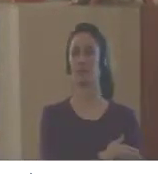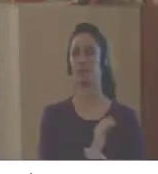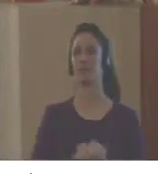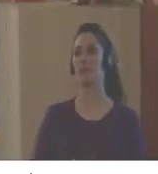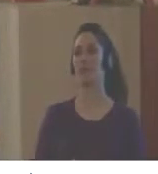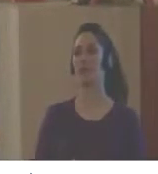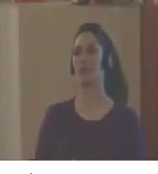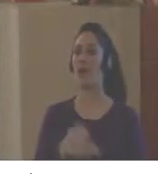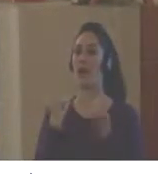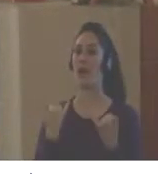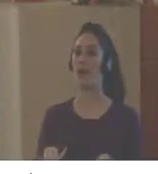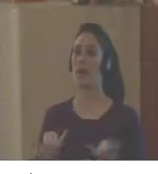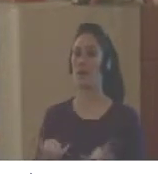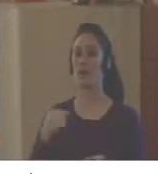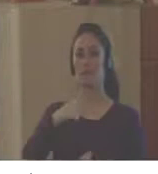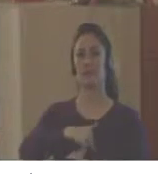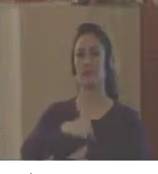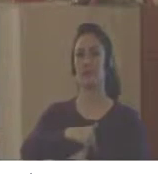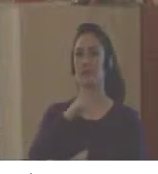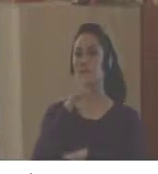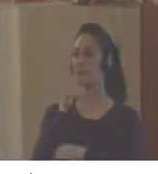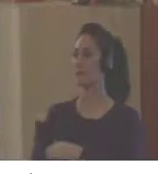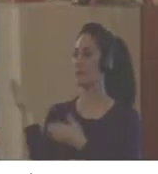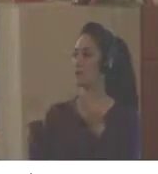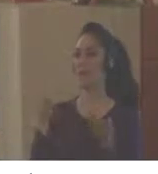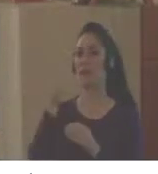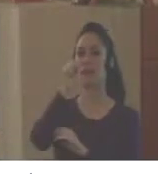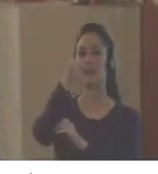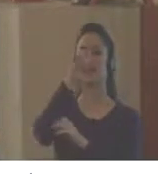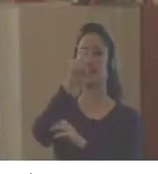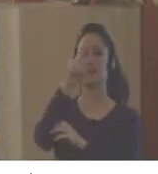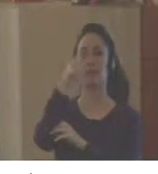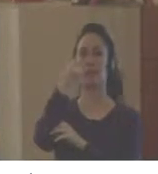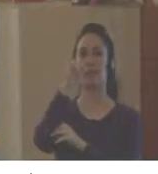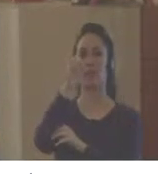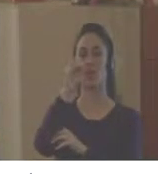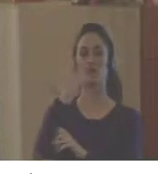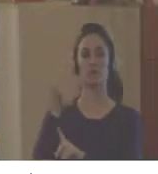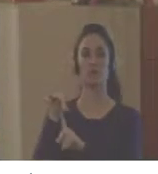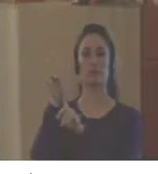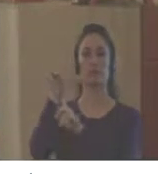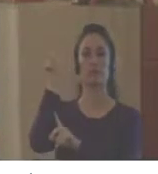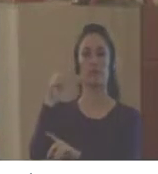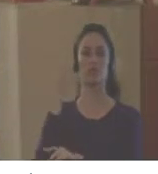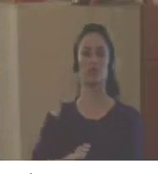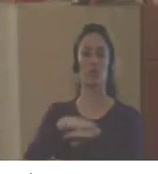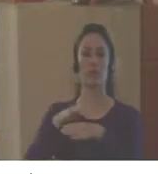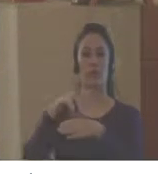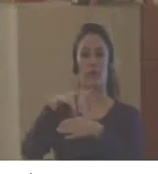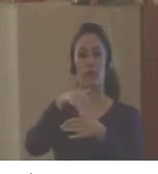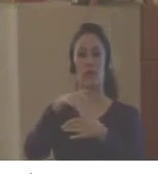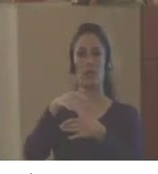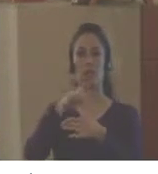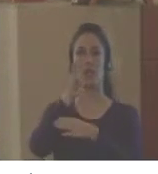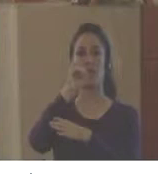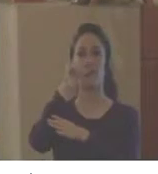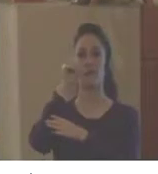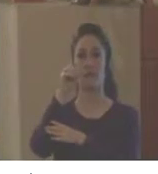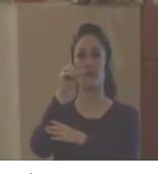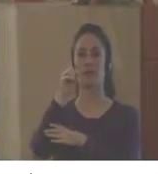that we're behind schedule. So now Sergio Lacambra is going to present